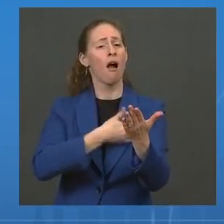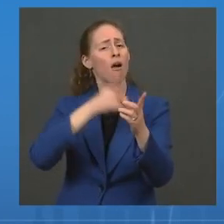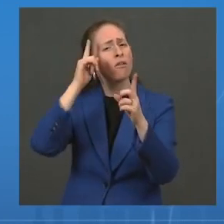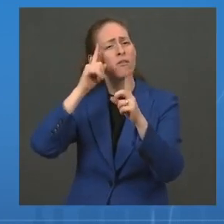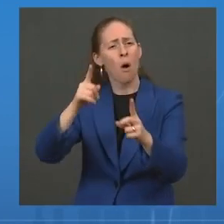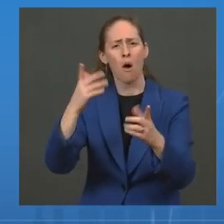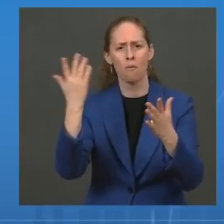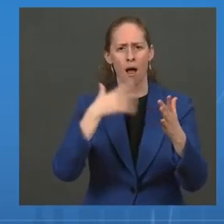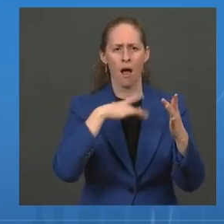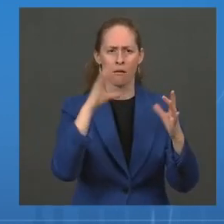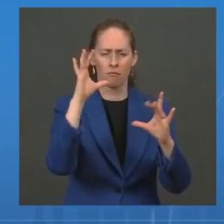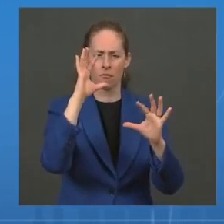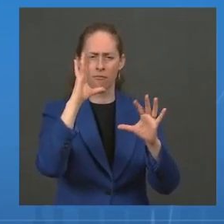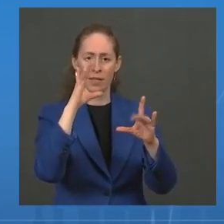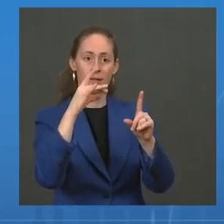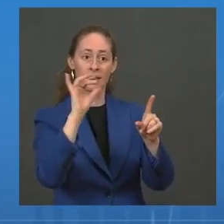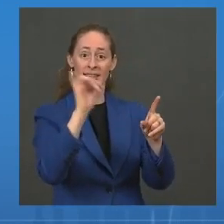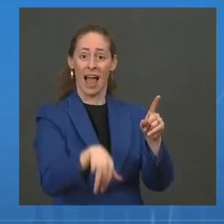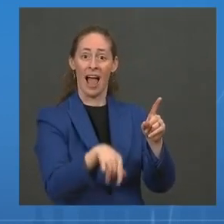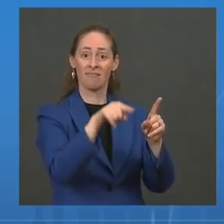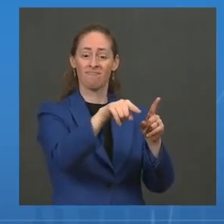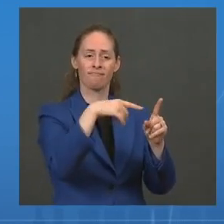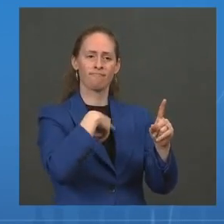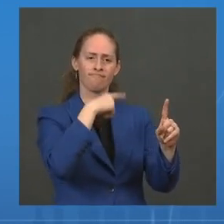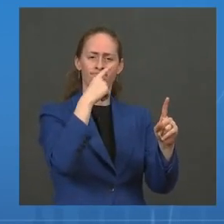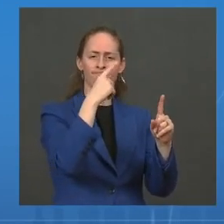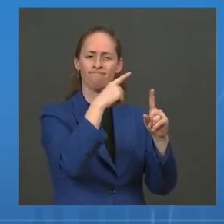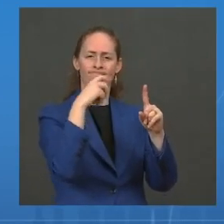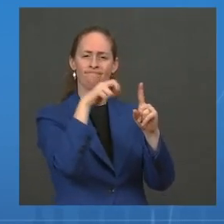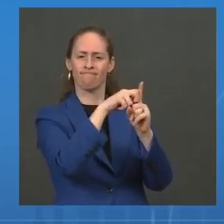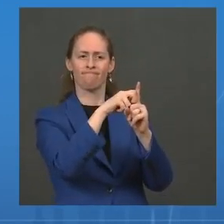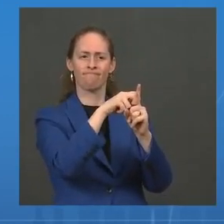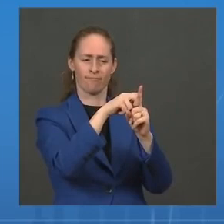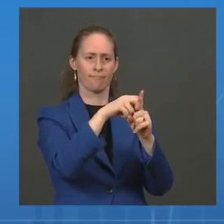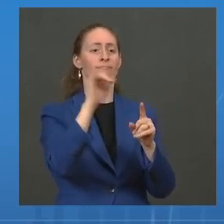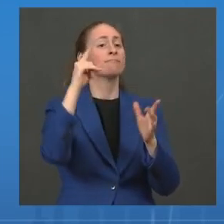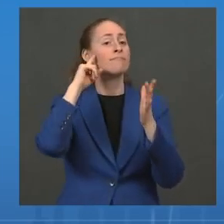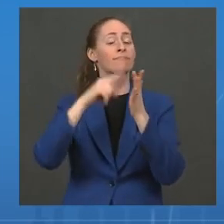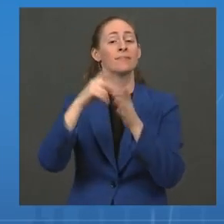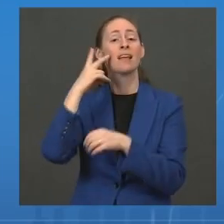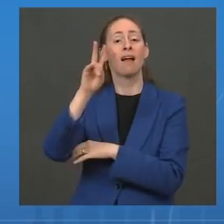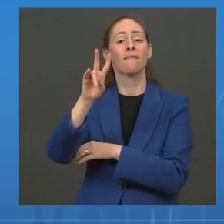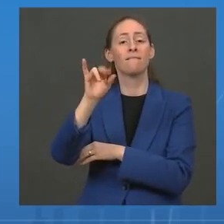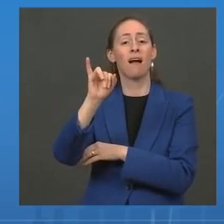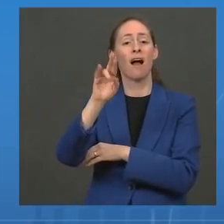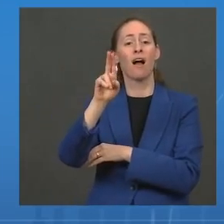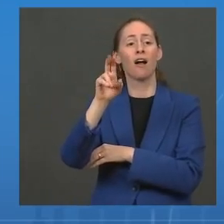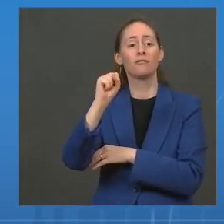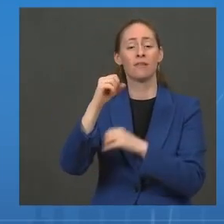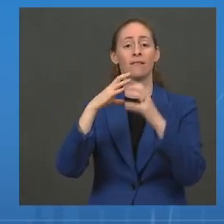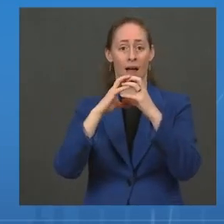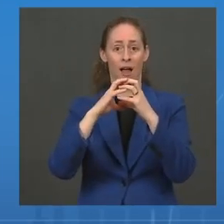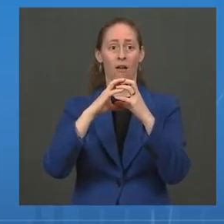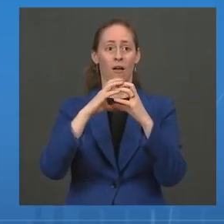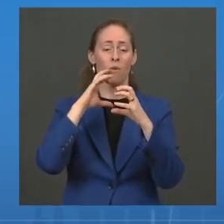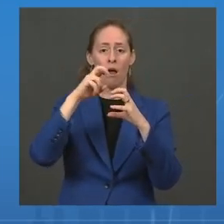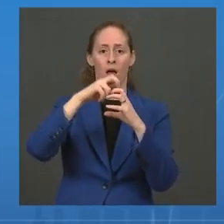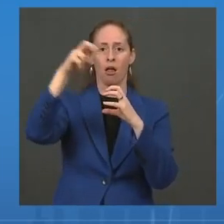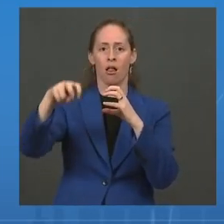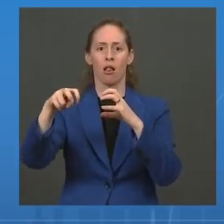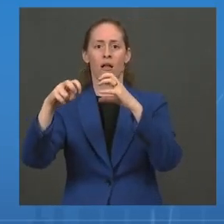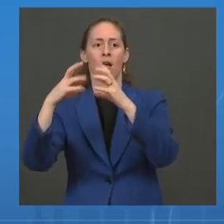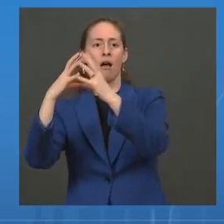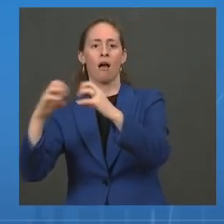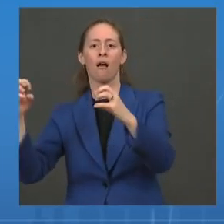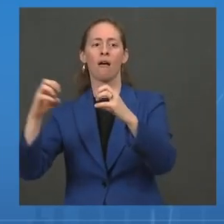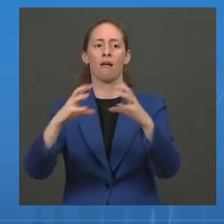what we call the replication cycle of the virus and then to either screen, but importantly, to design drugs